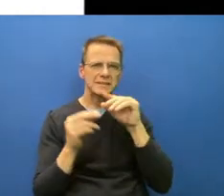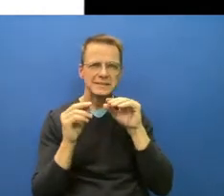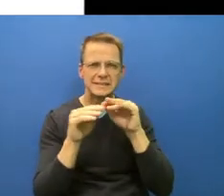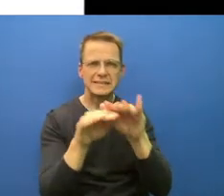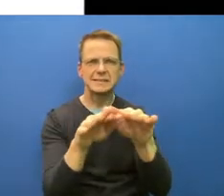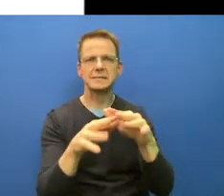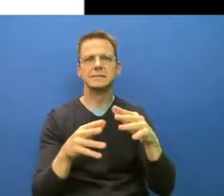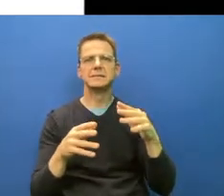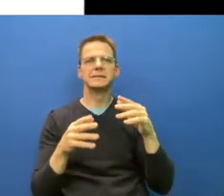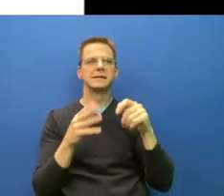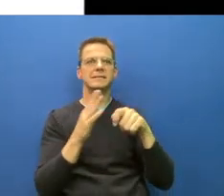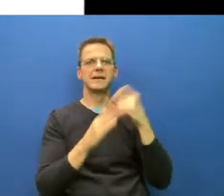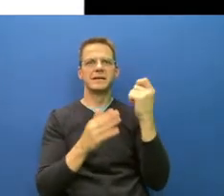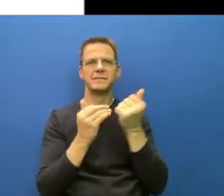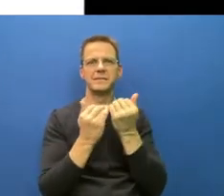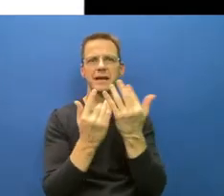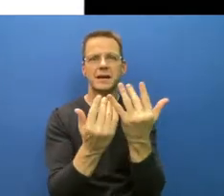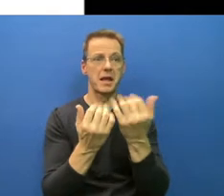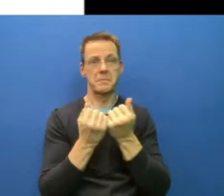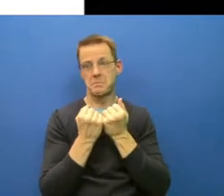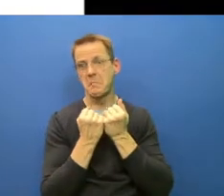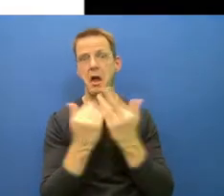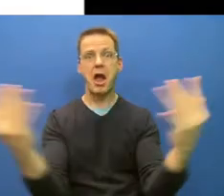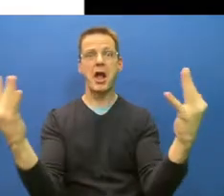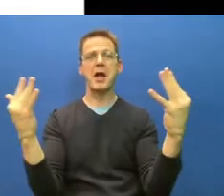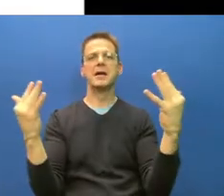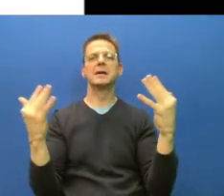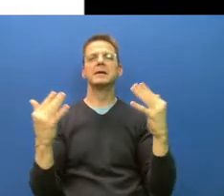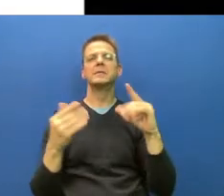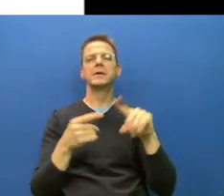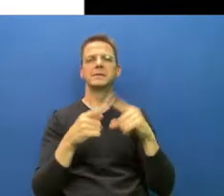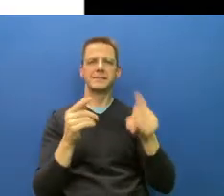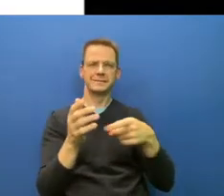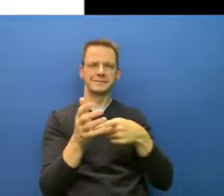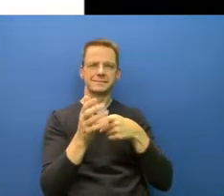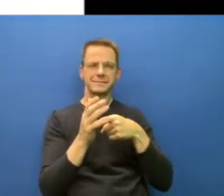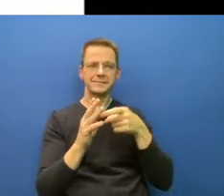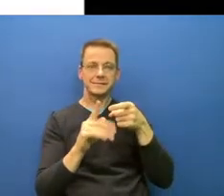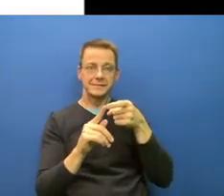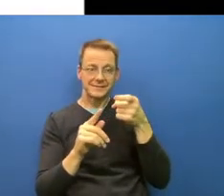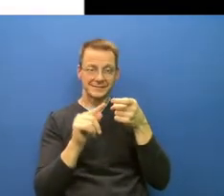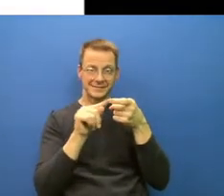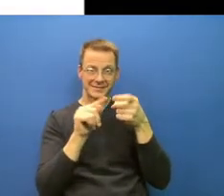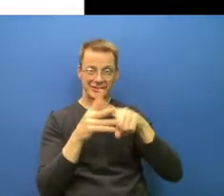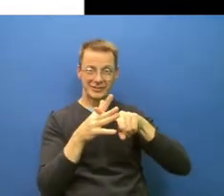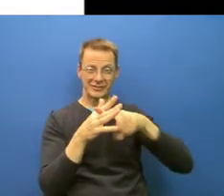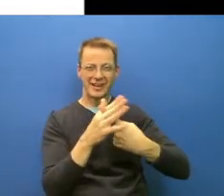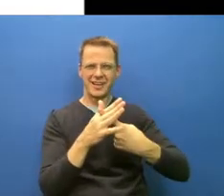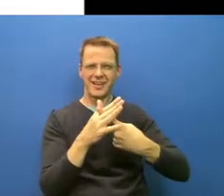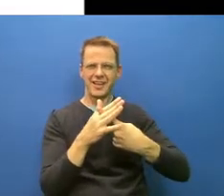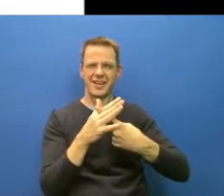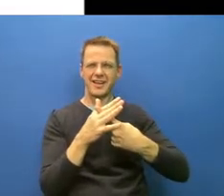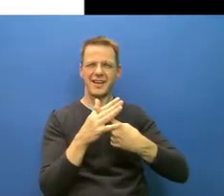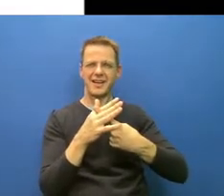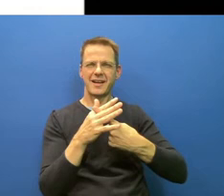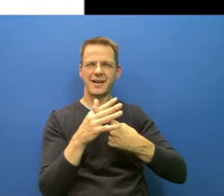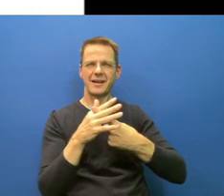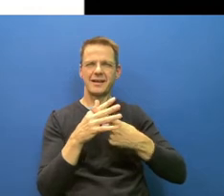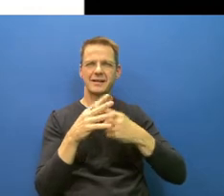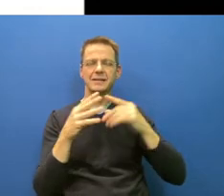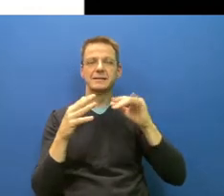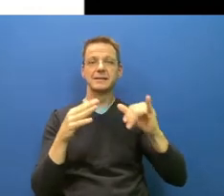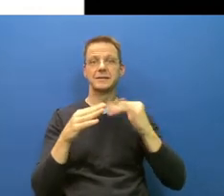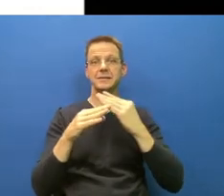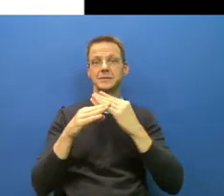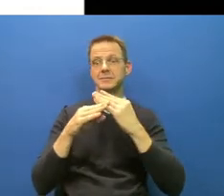the spread is to not have a starter. Then no matter how good the conditions for growing are, if you don't have a starter, nothing